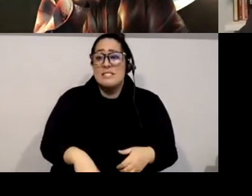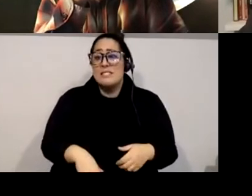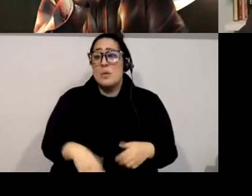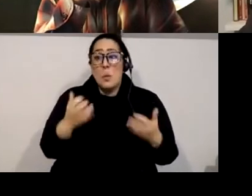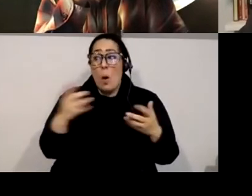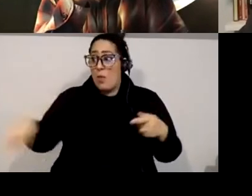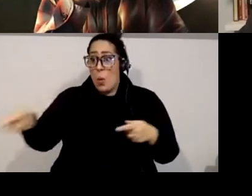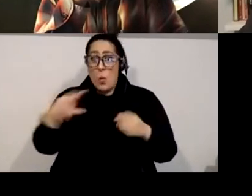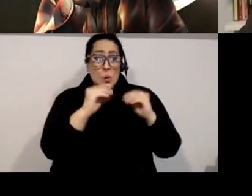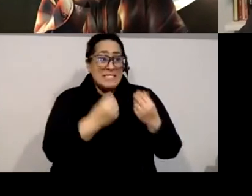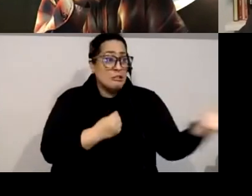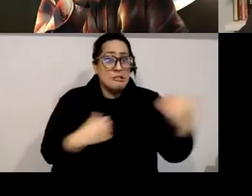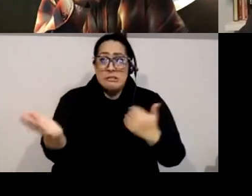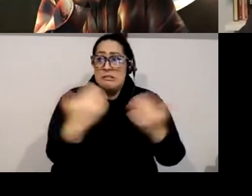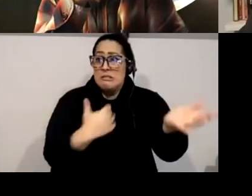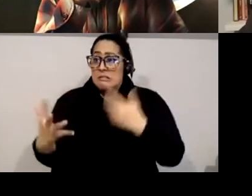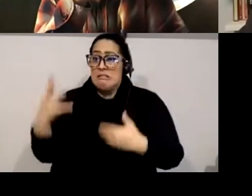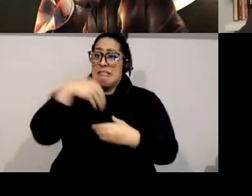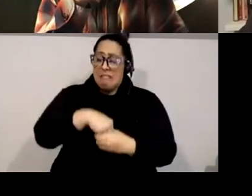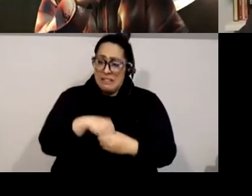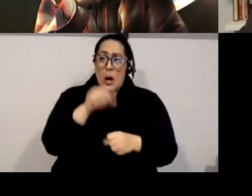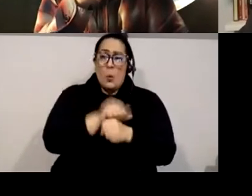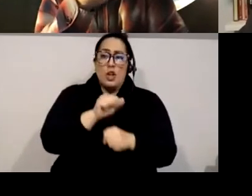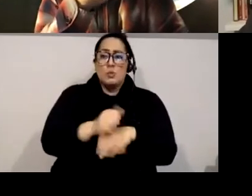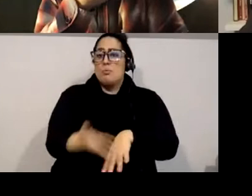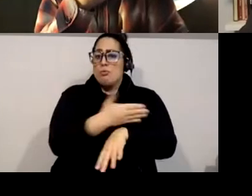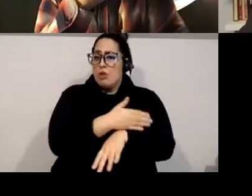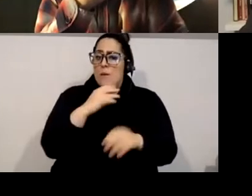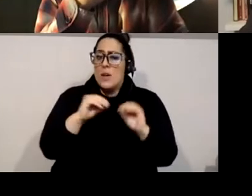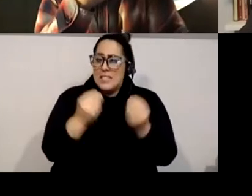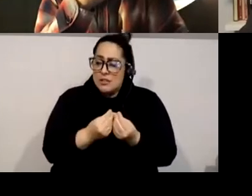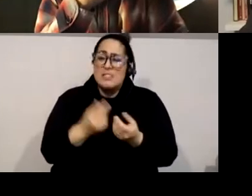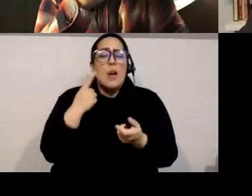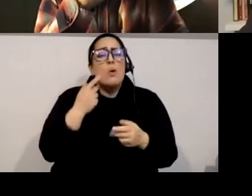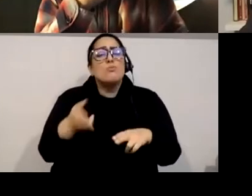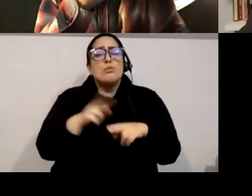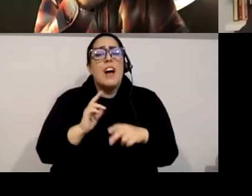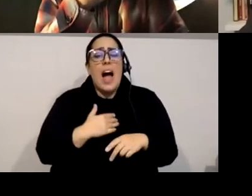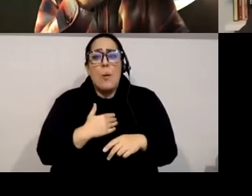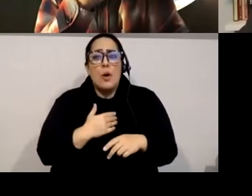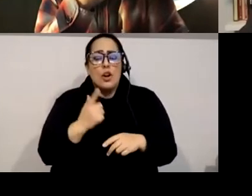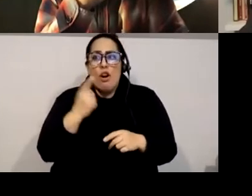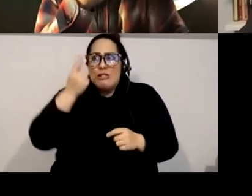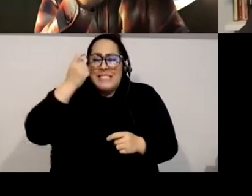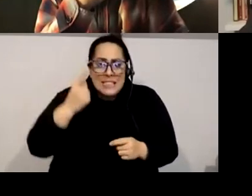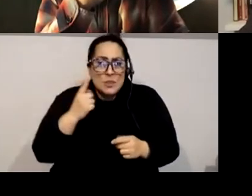together on programs to build mutual understanding and address some of these hard issues.